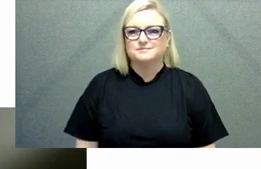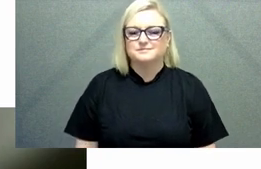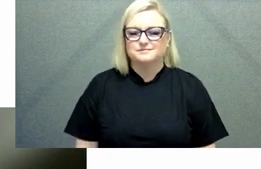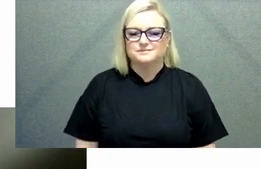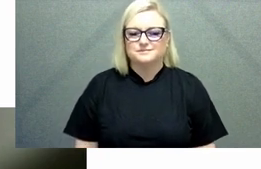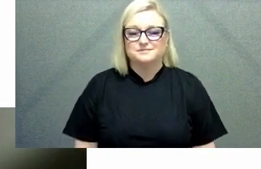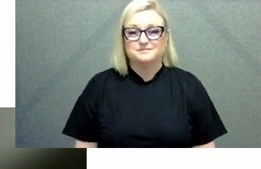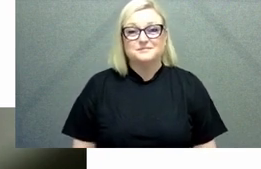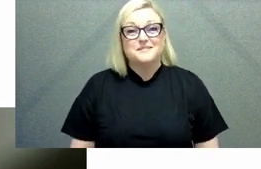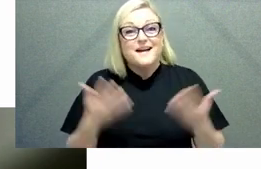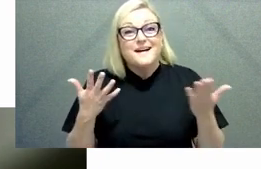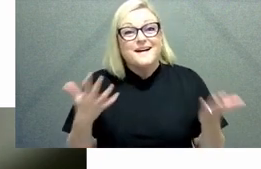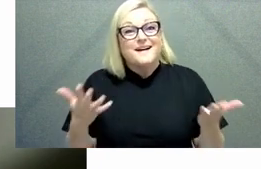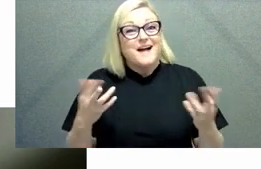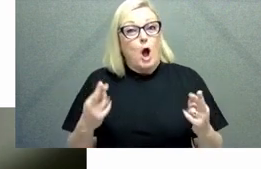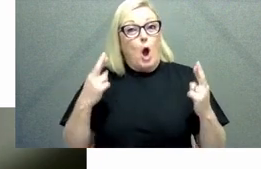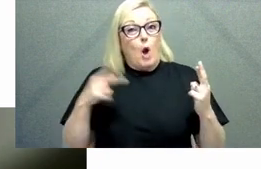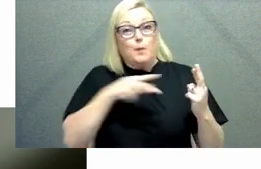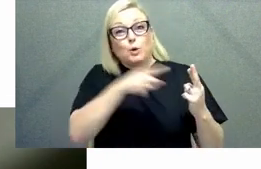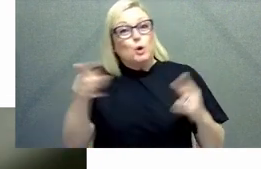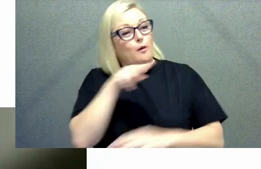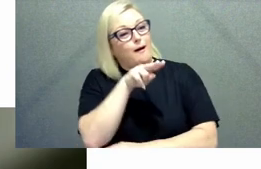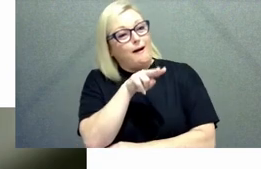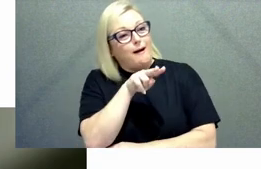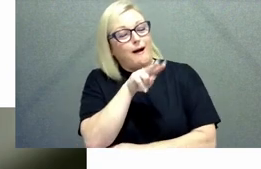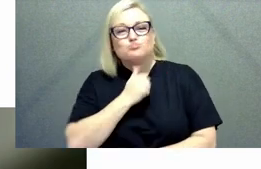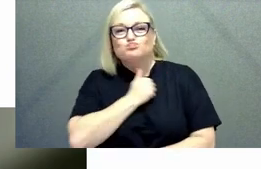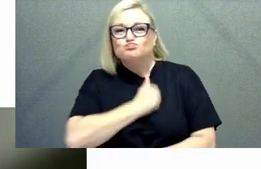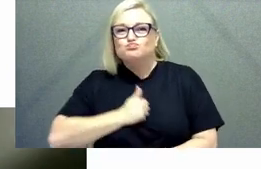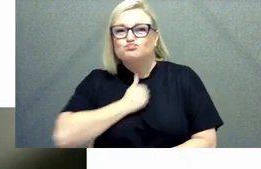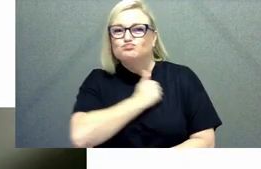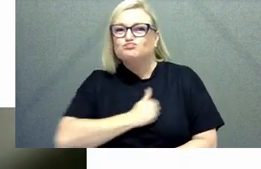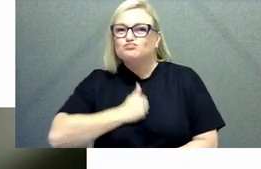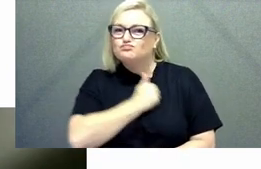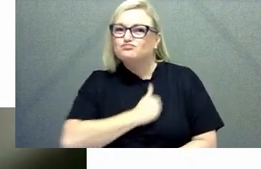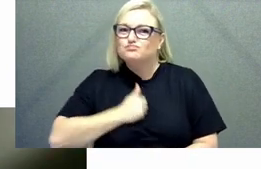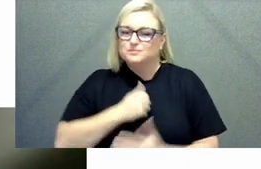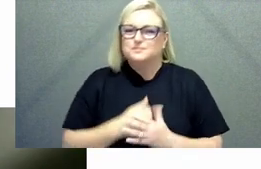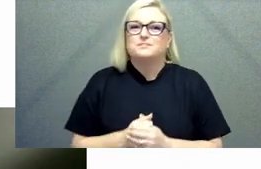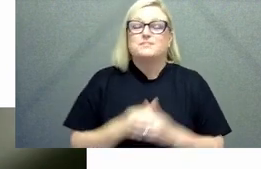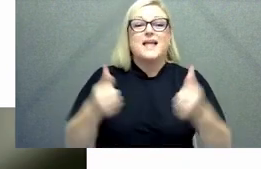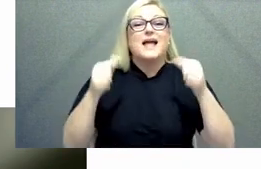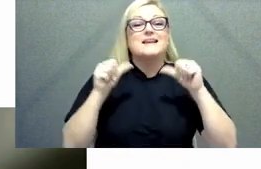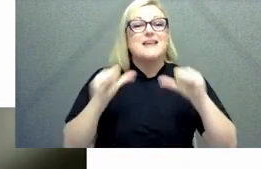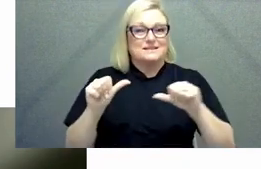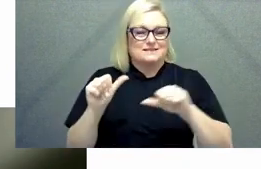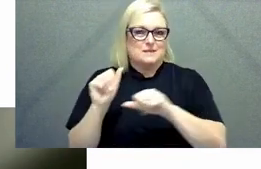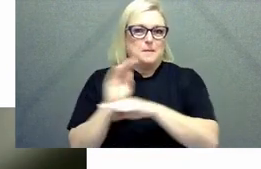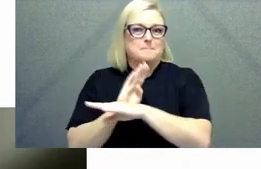change i hope you enjoyed that those um videos everybody we're now going to move into our panel discussion um